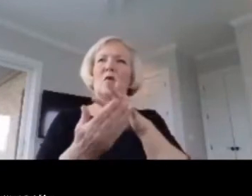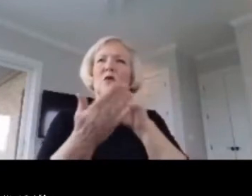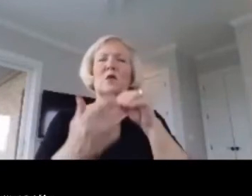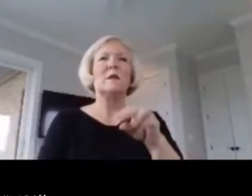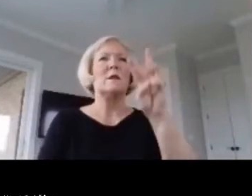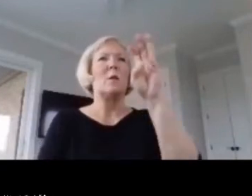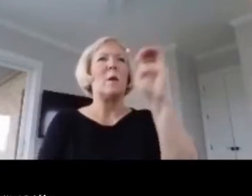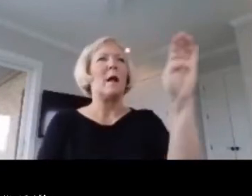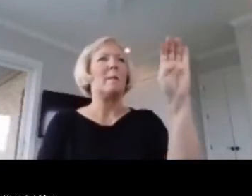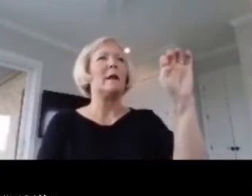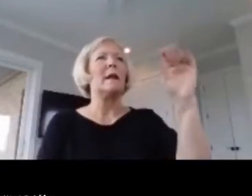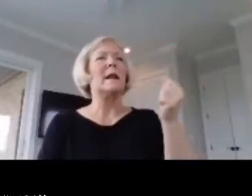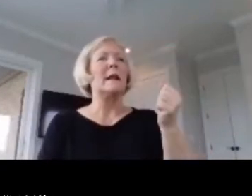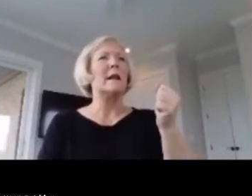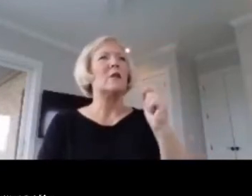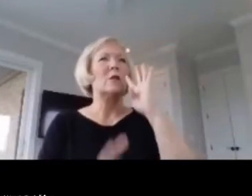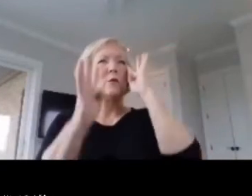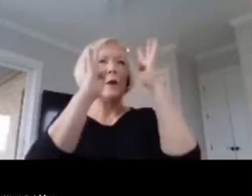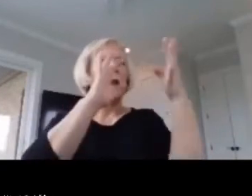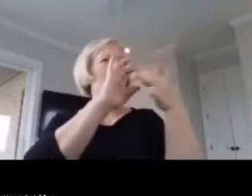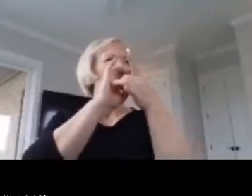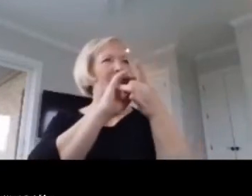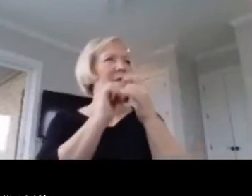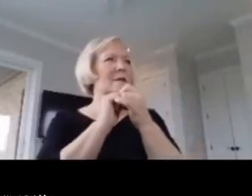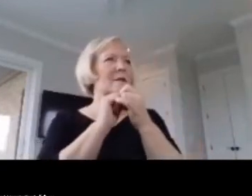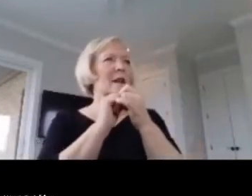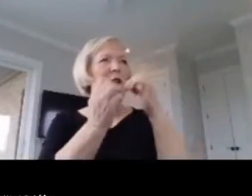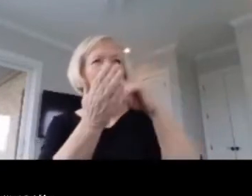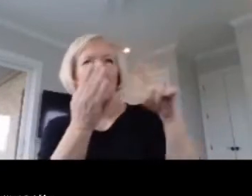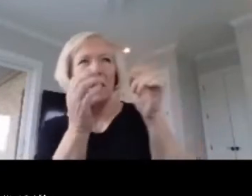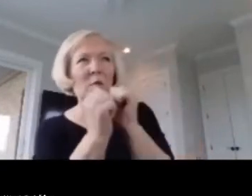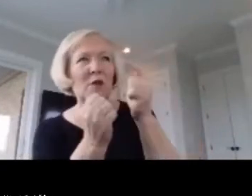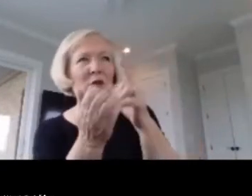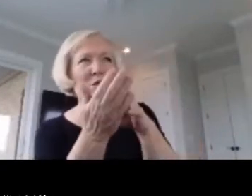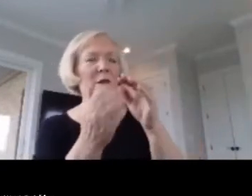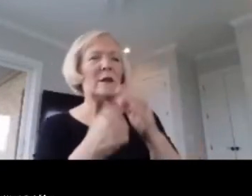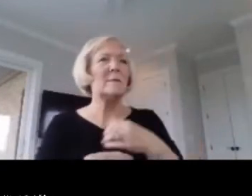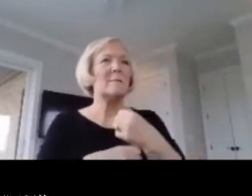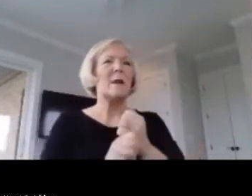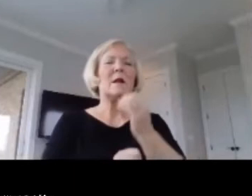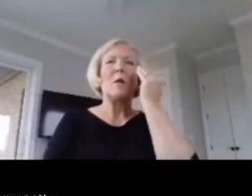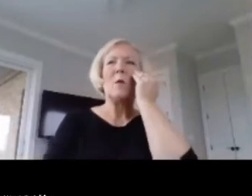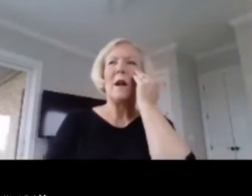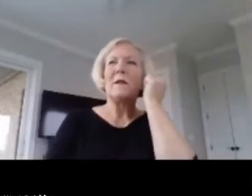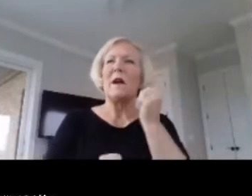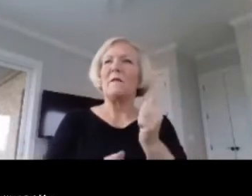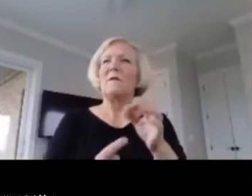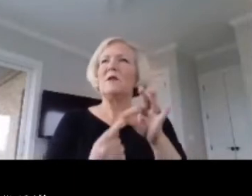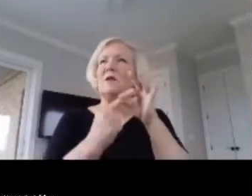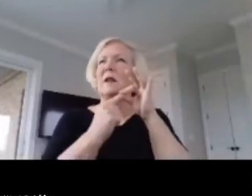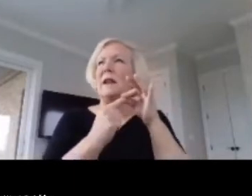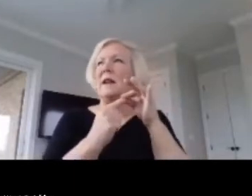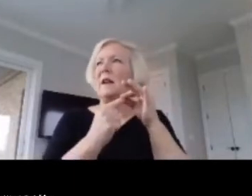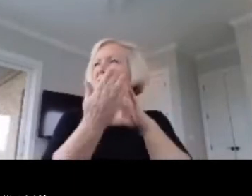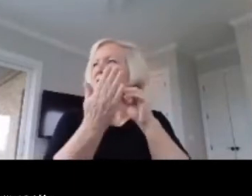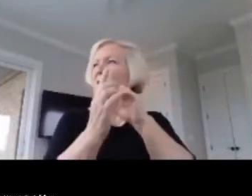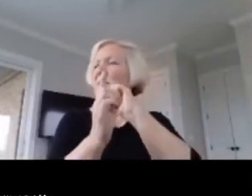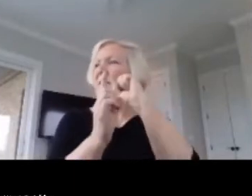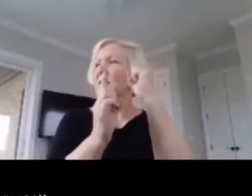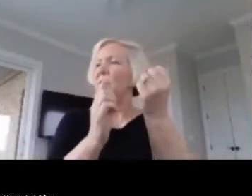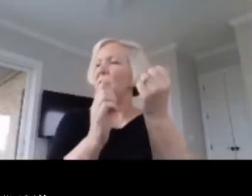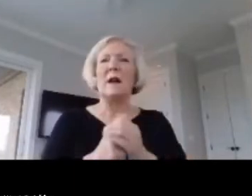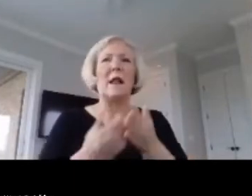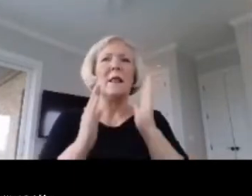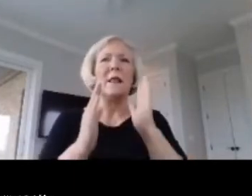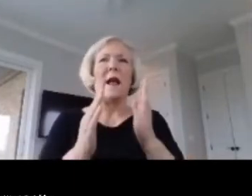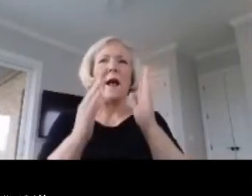Fostering relationships, checking in on students, and staying aware of unique student situations allows educators to